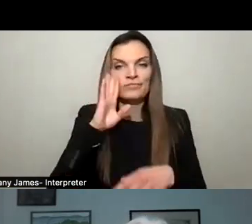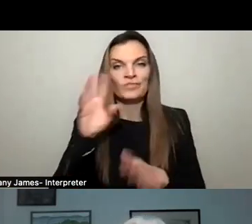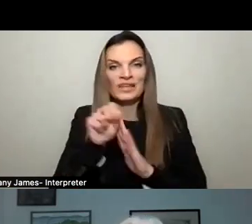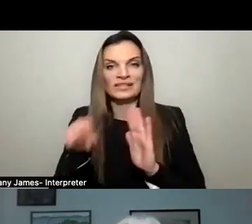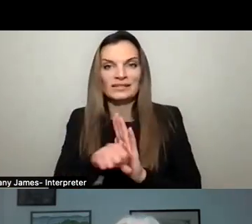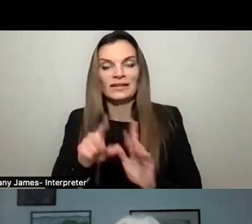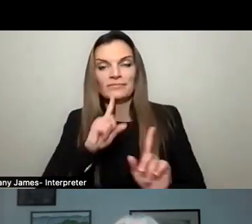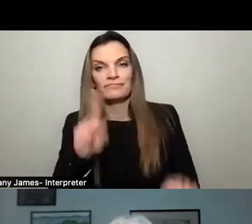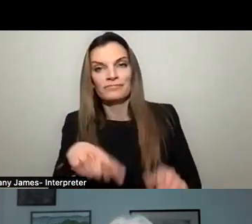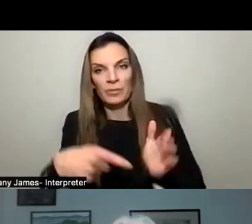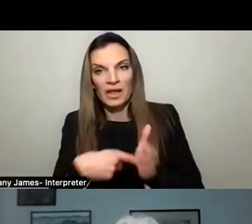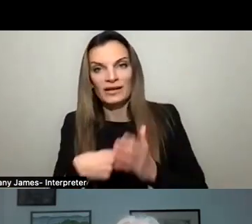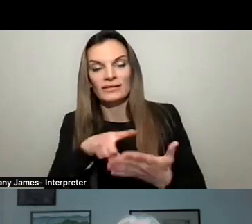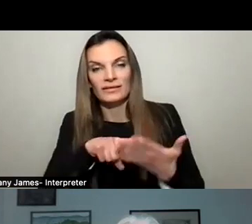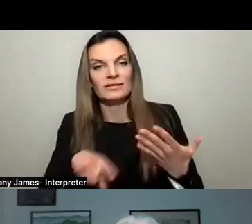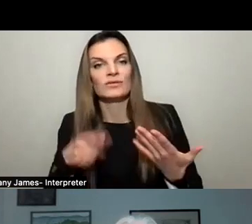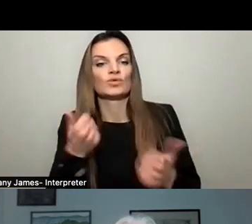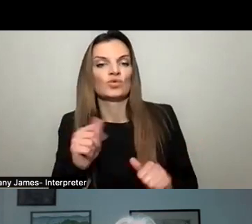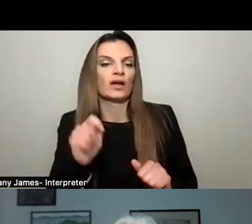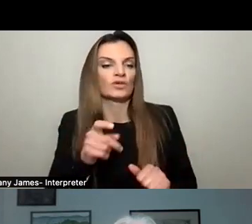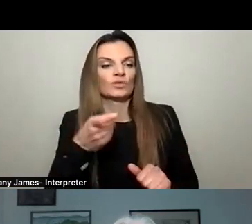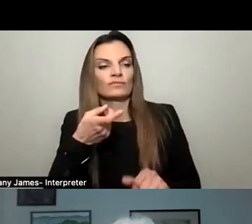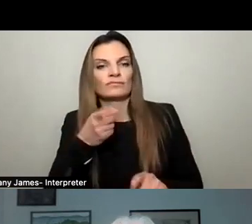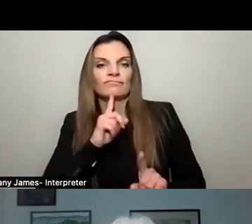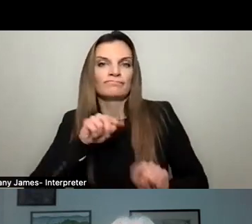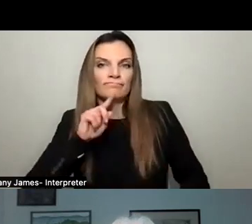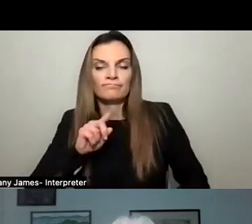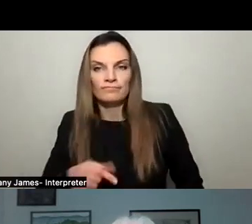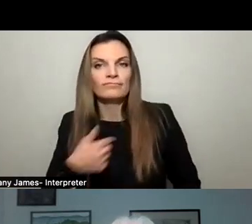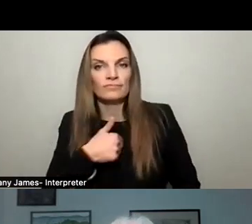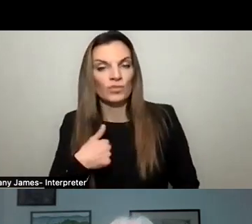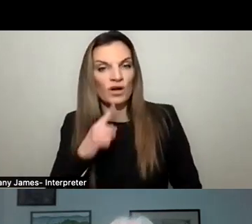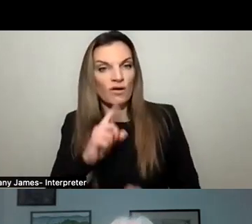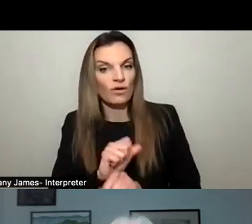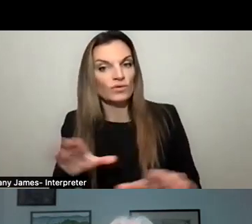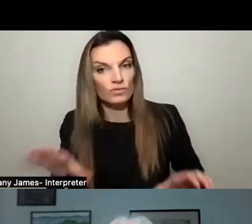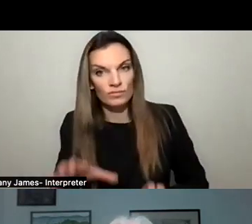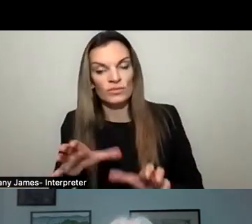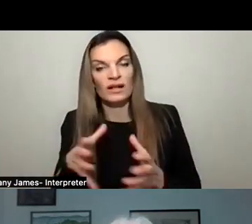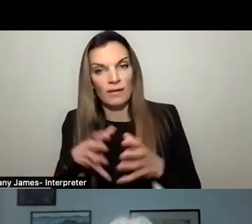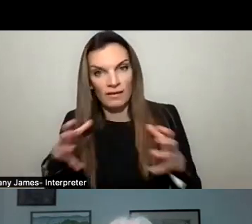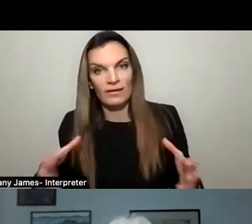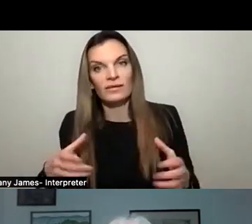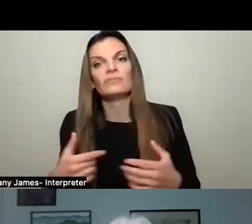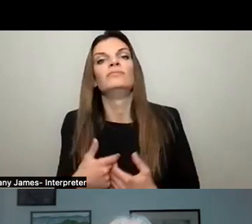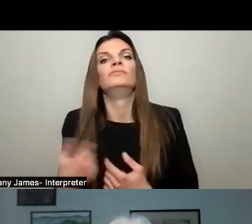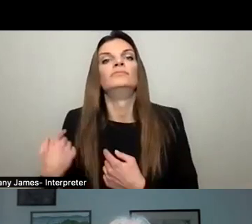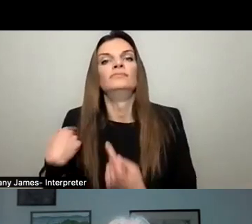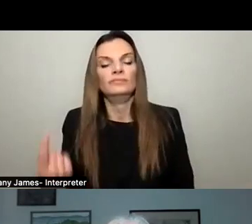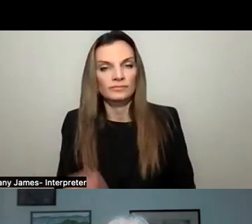with mandates and other kinds of things or attempting to come out with them. You know, we are doing an enormous amount already and they have done already.